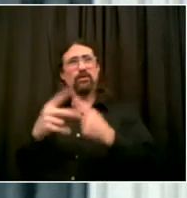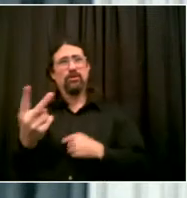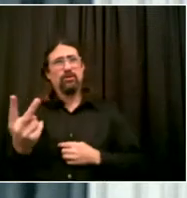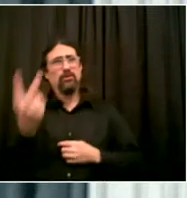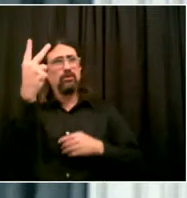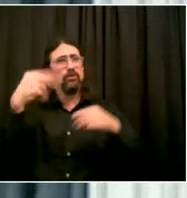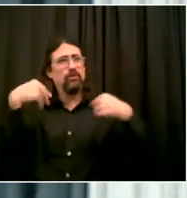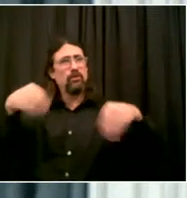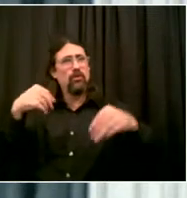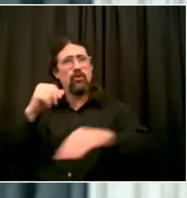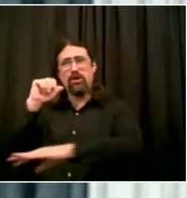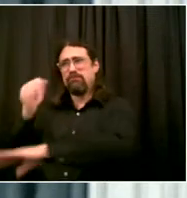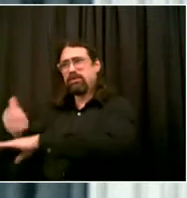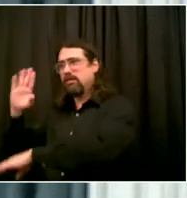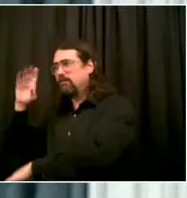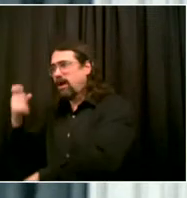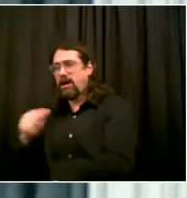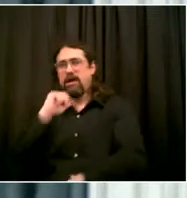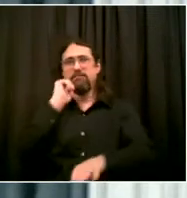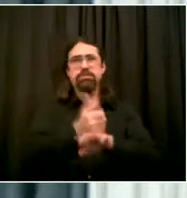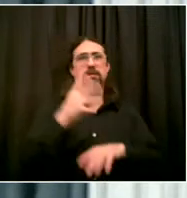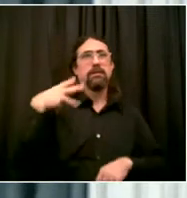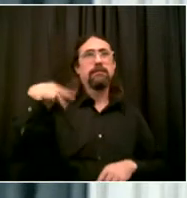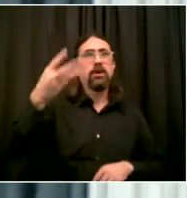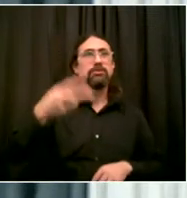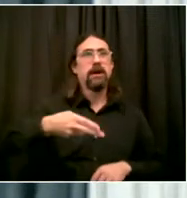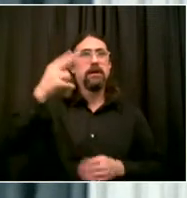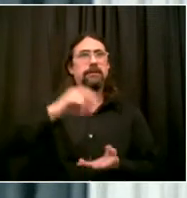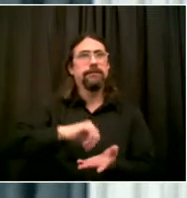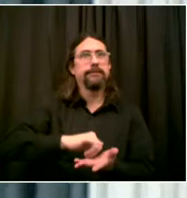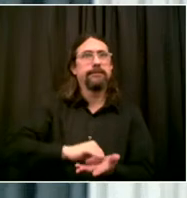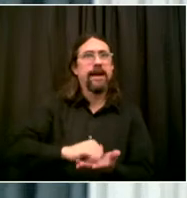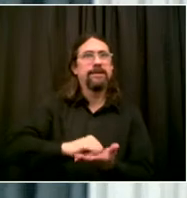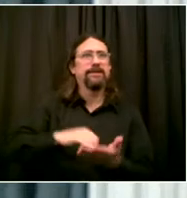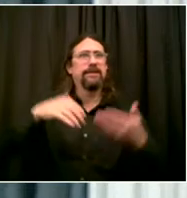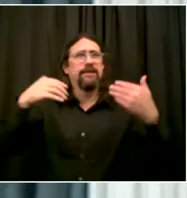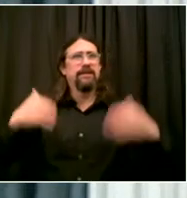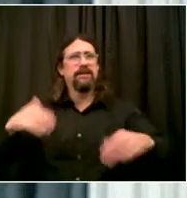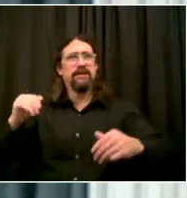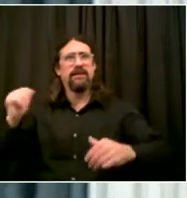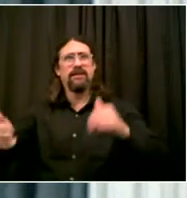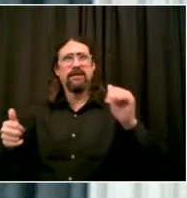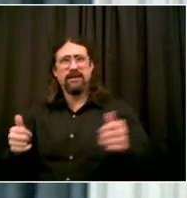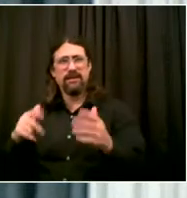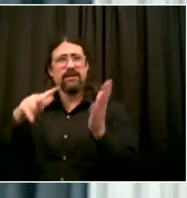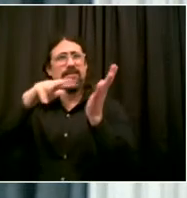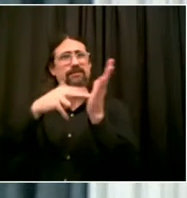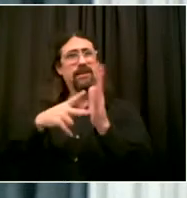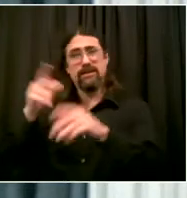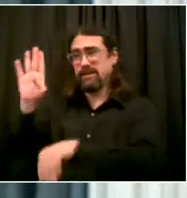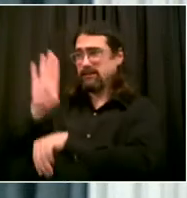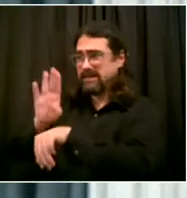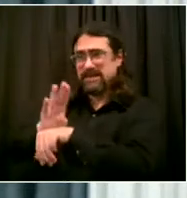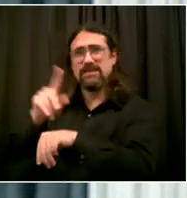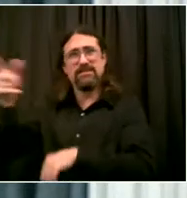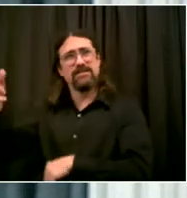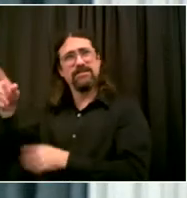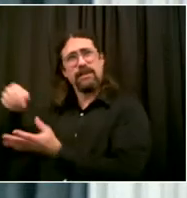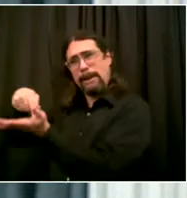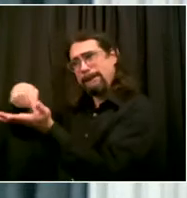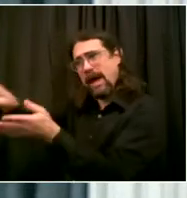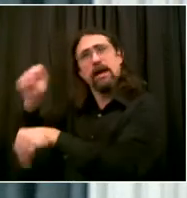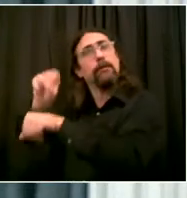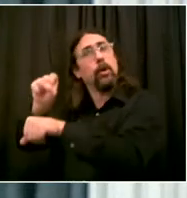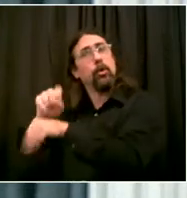Yorkers and bringing opportunity for those families. This is what Small Business Services is all about. We are here to assist